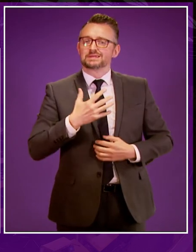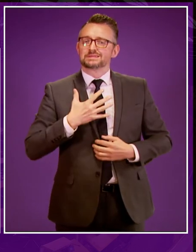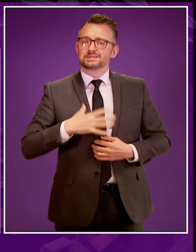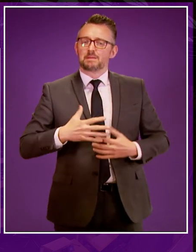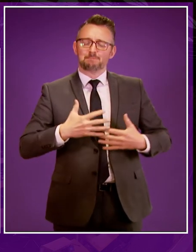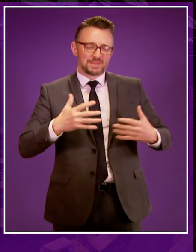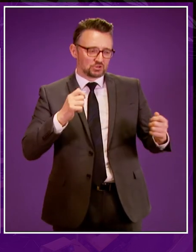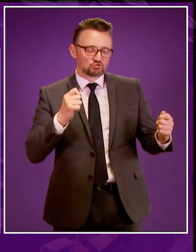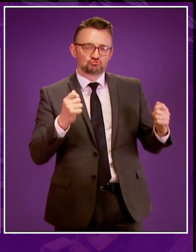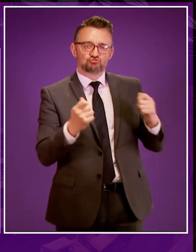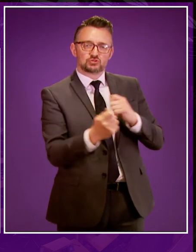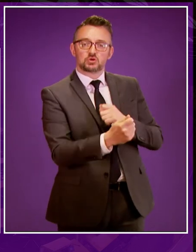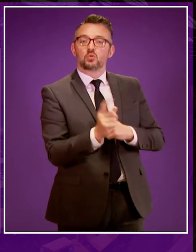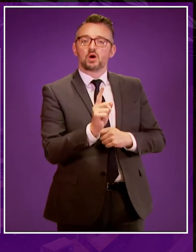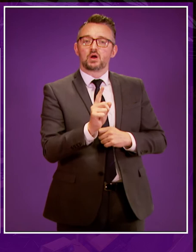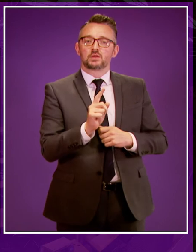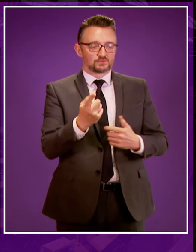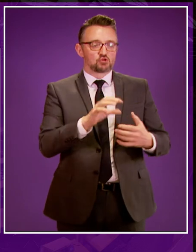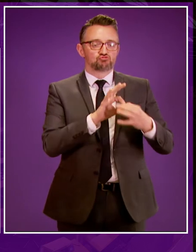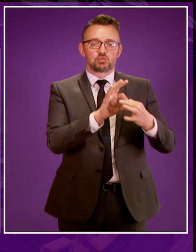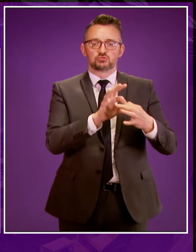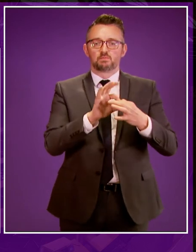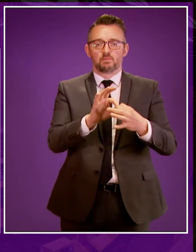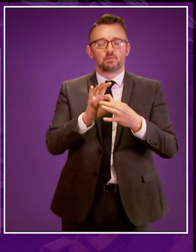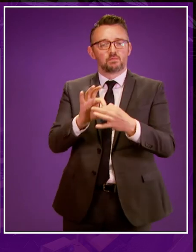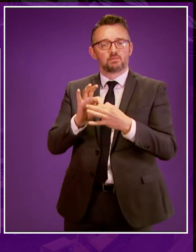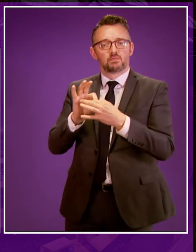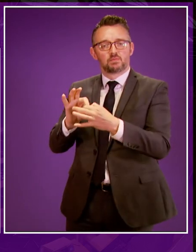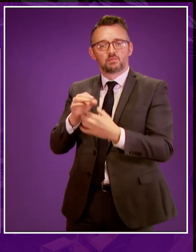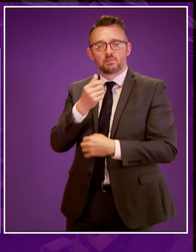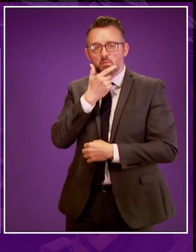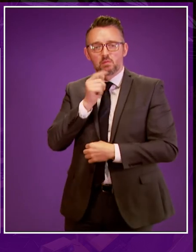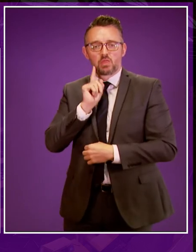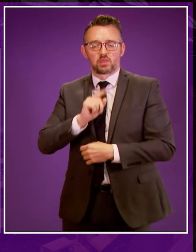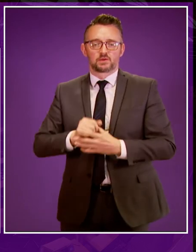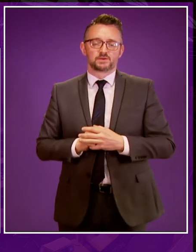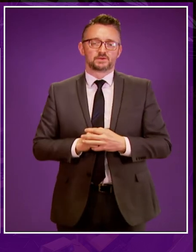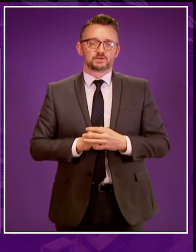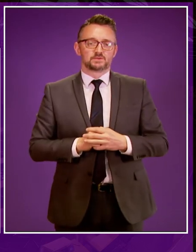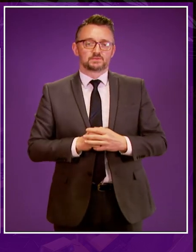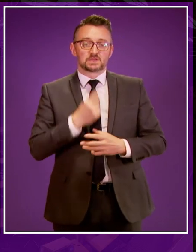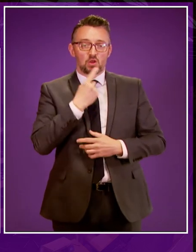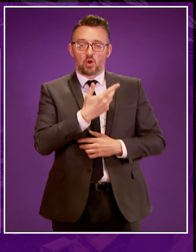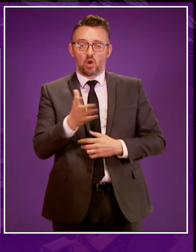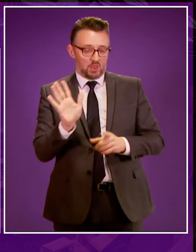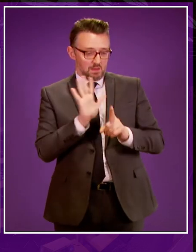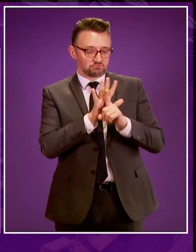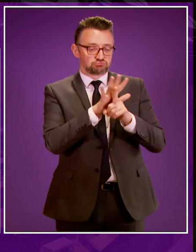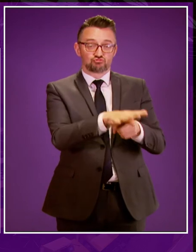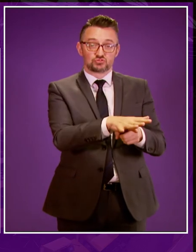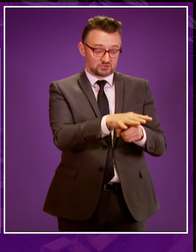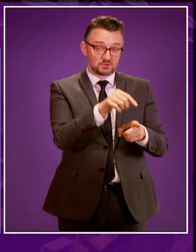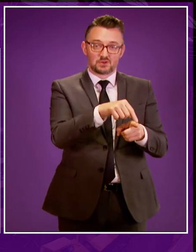in the very relationships that bind society. It demands that all forms of prejudice be